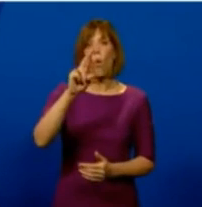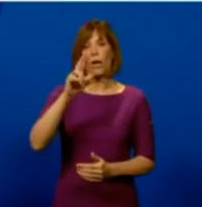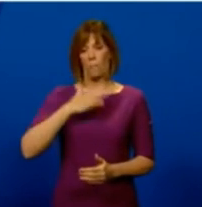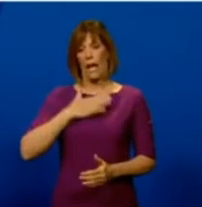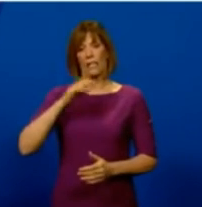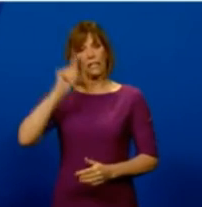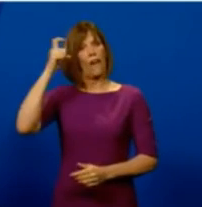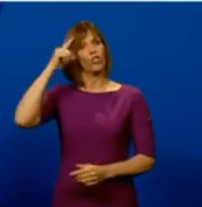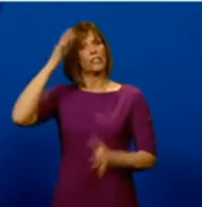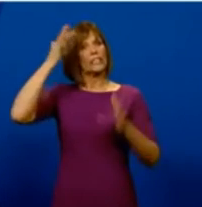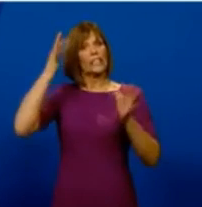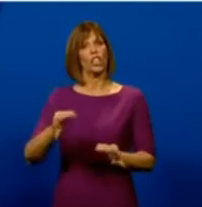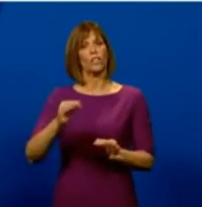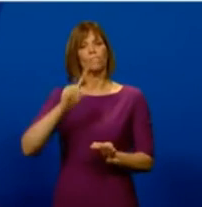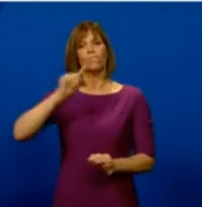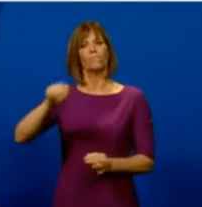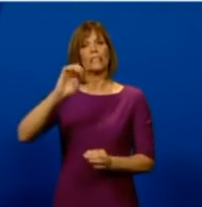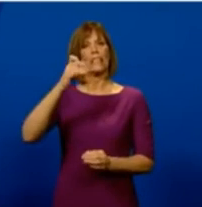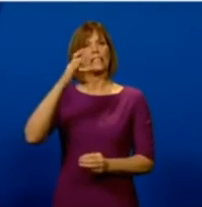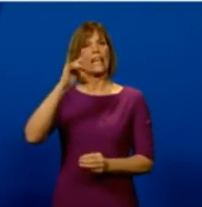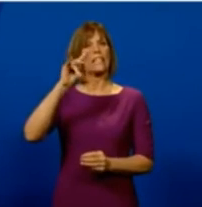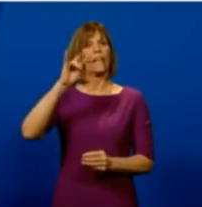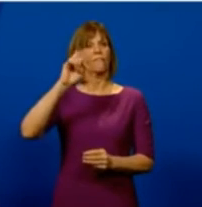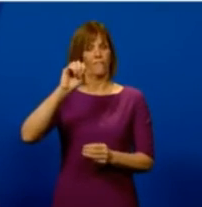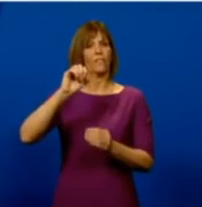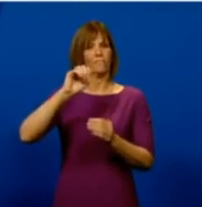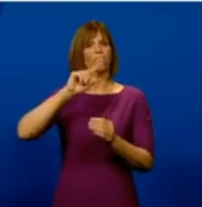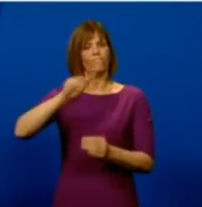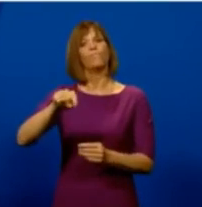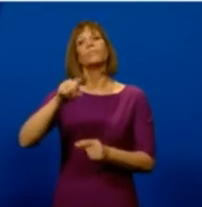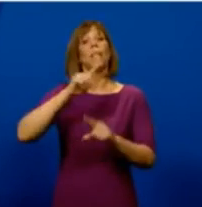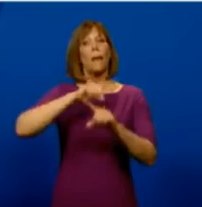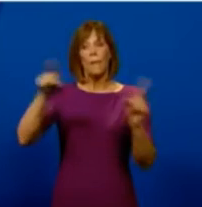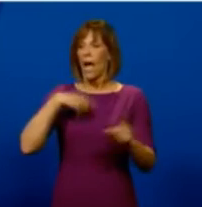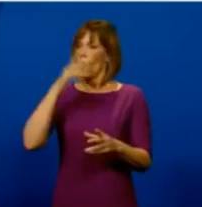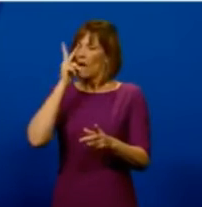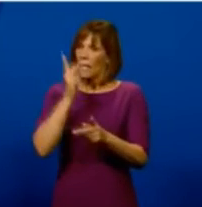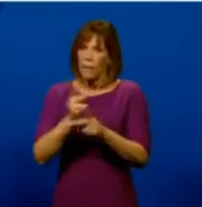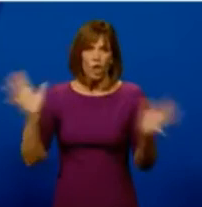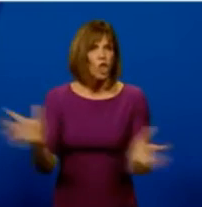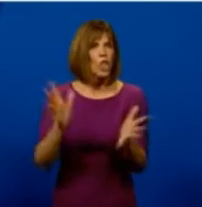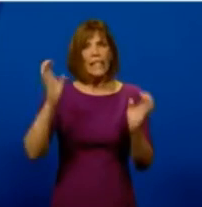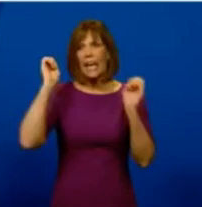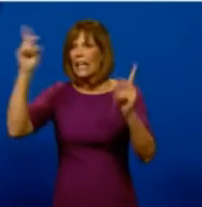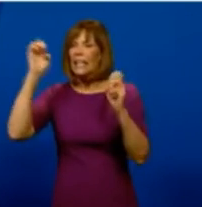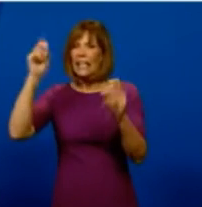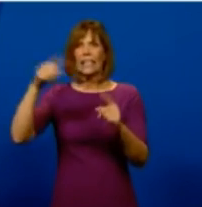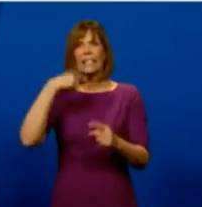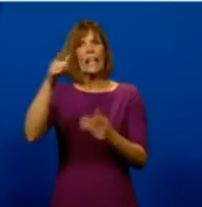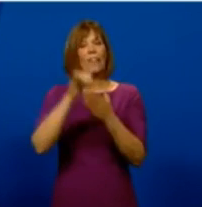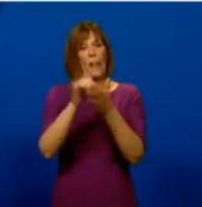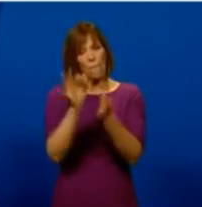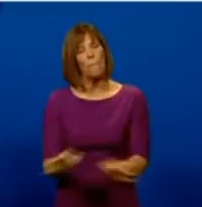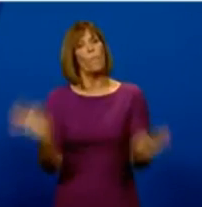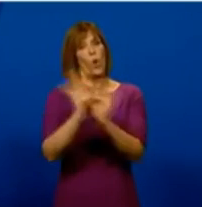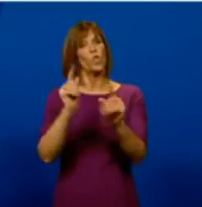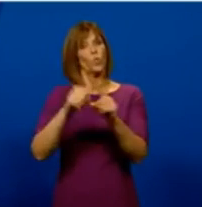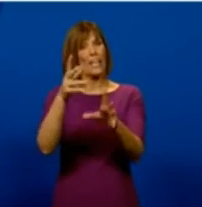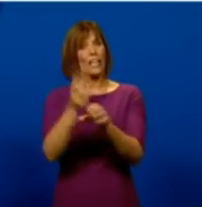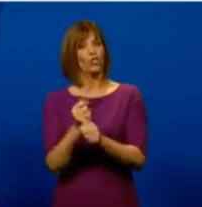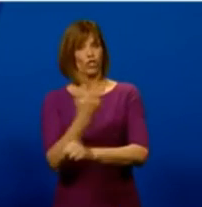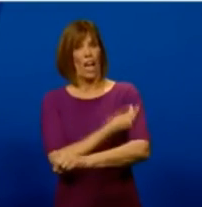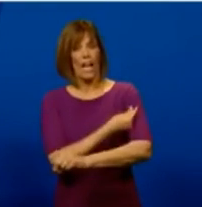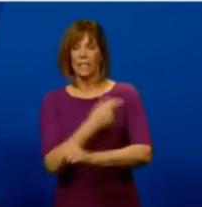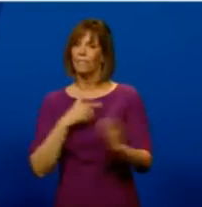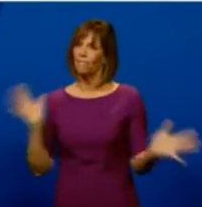I will also continue to do my part to educate and encourage Iowans about the importance of being